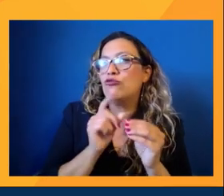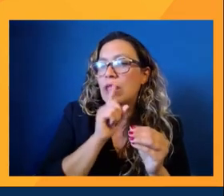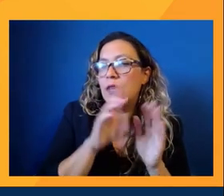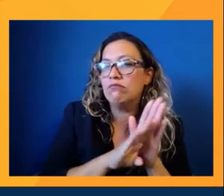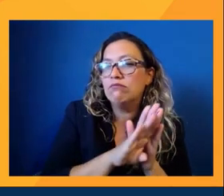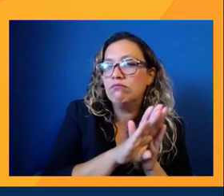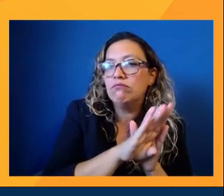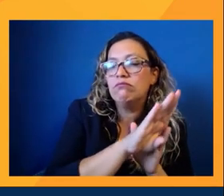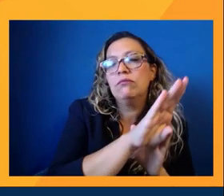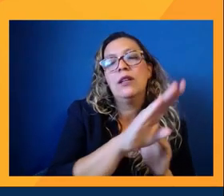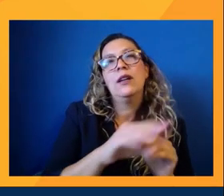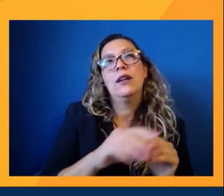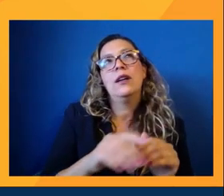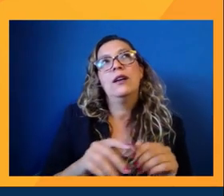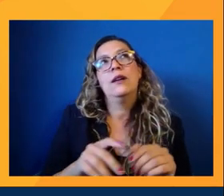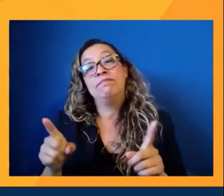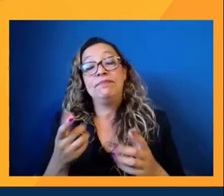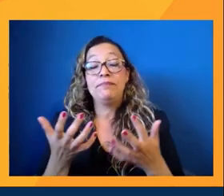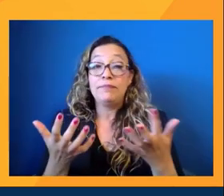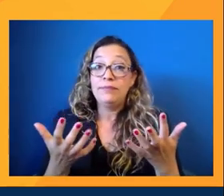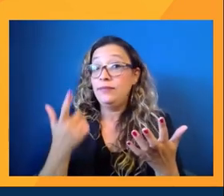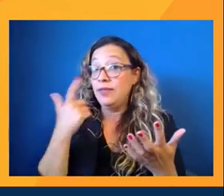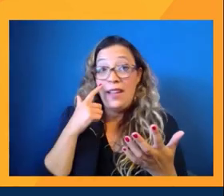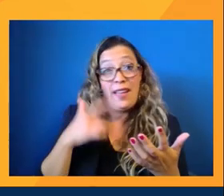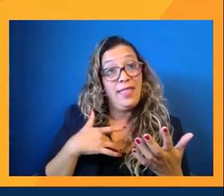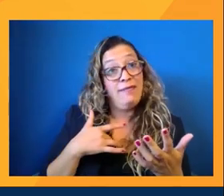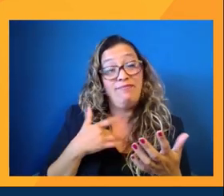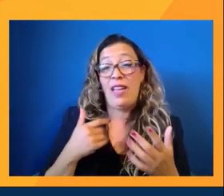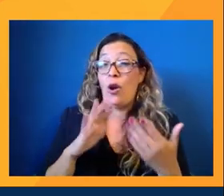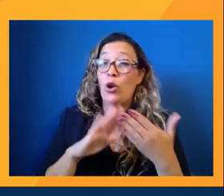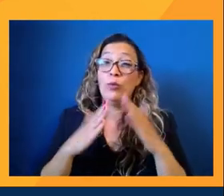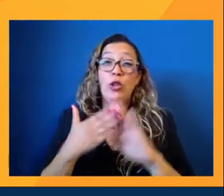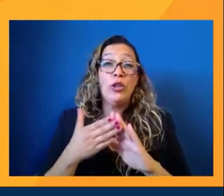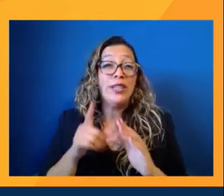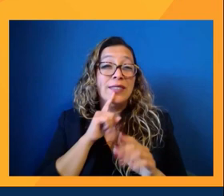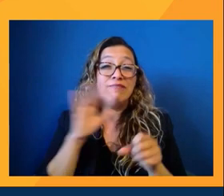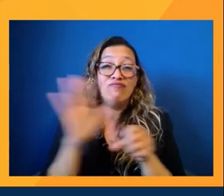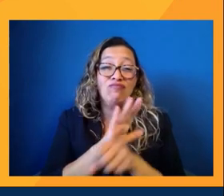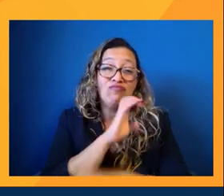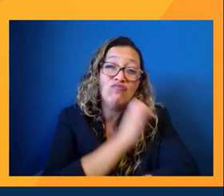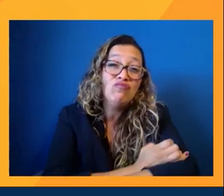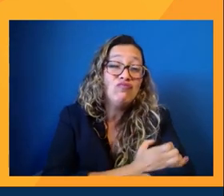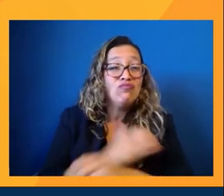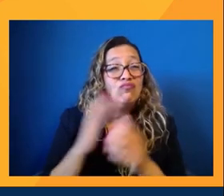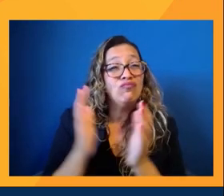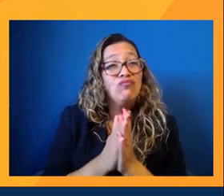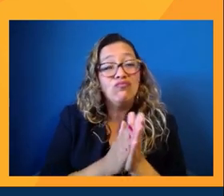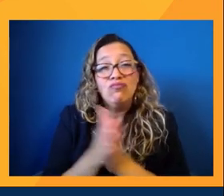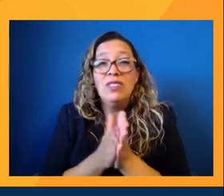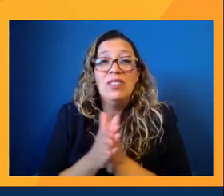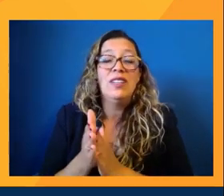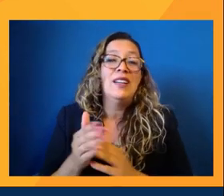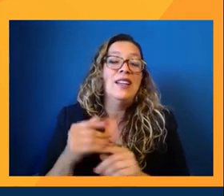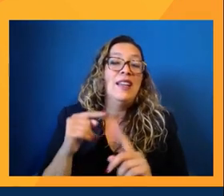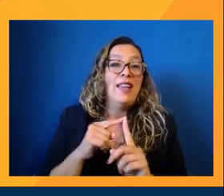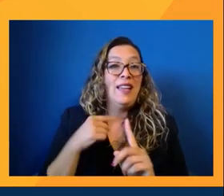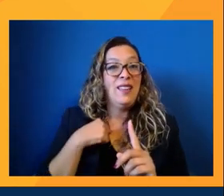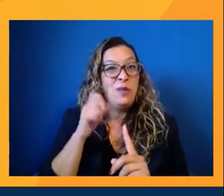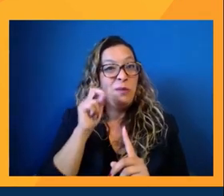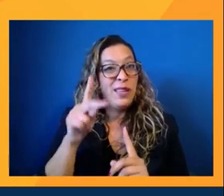I feel like that our community is re-energized and, you know, again, going back to the audience,